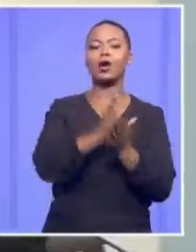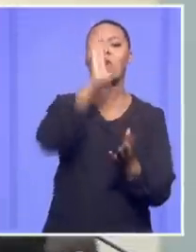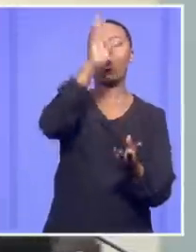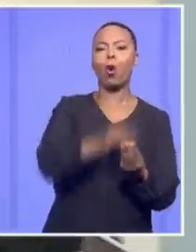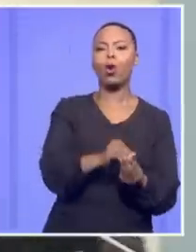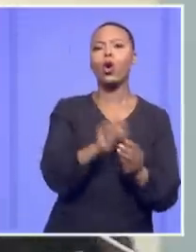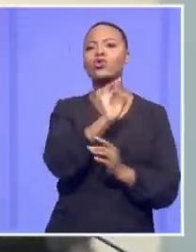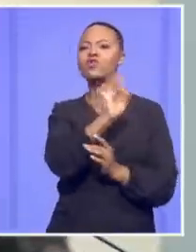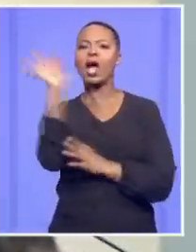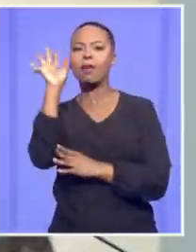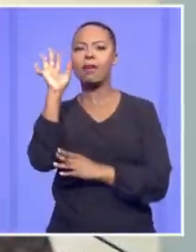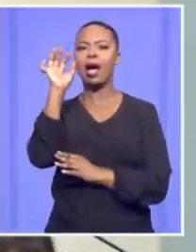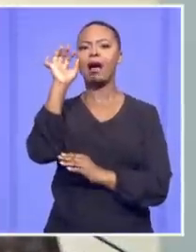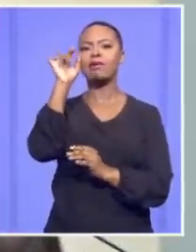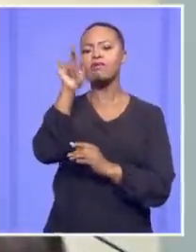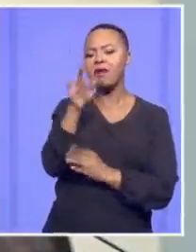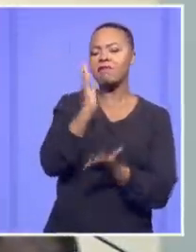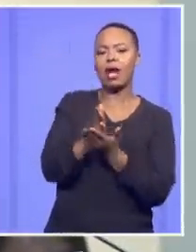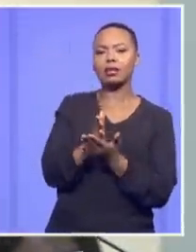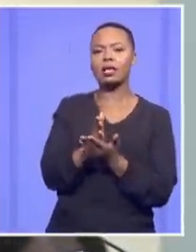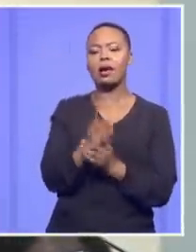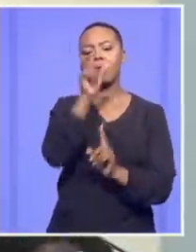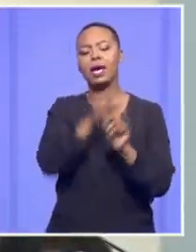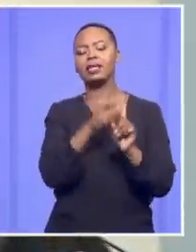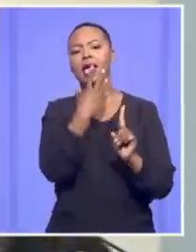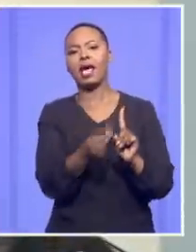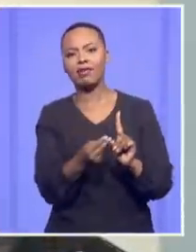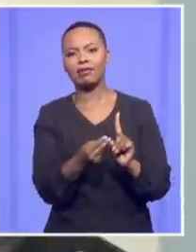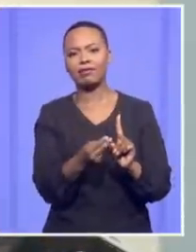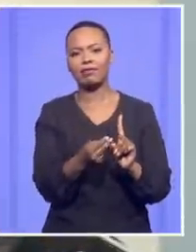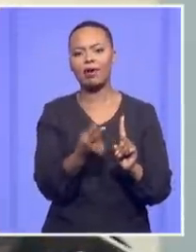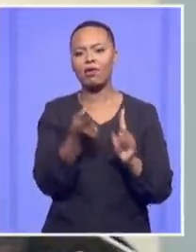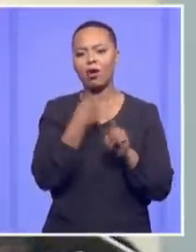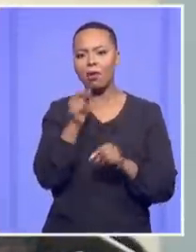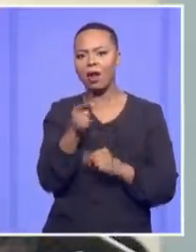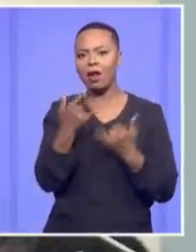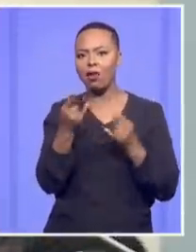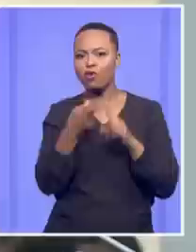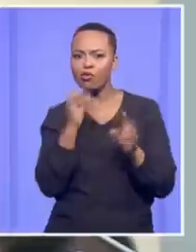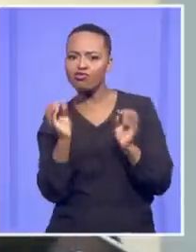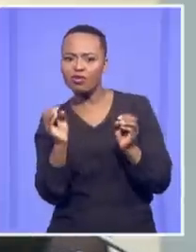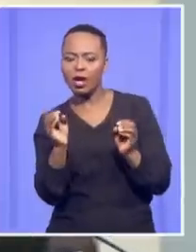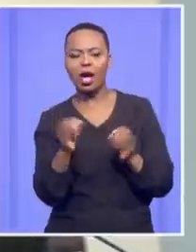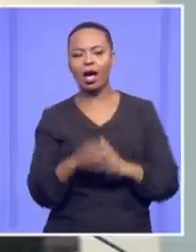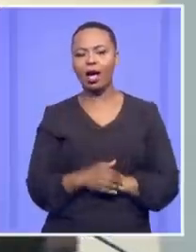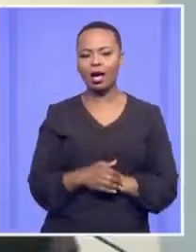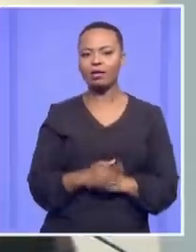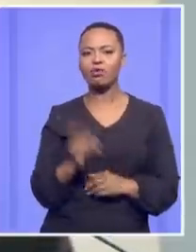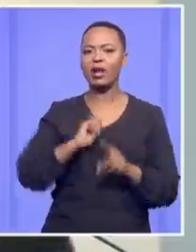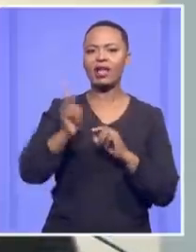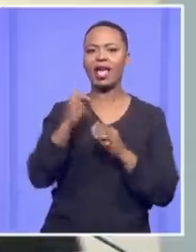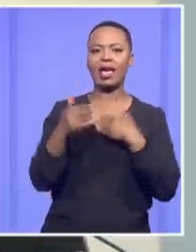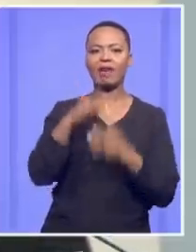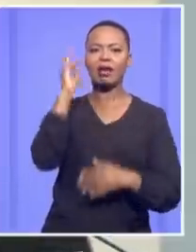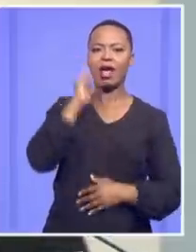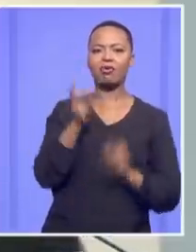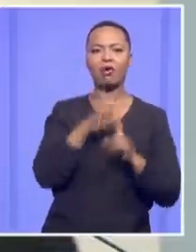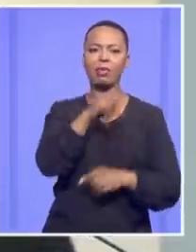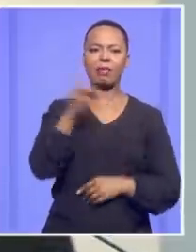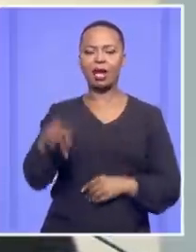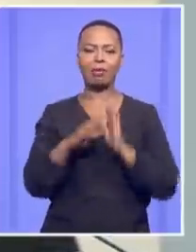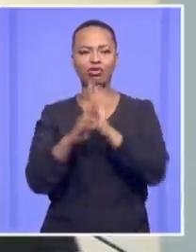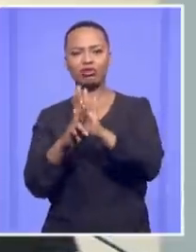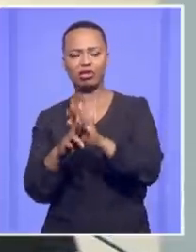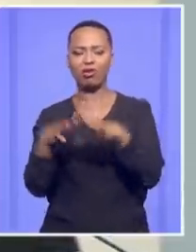draws from a snatch on, as this person had, in good faith, drawn from a snatch on the radio. No doubt what it had heard from the PP's representative